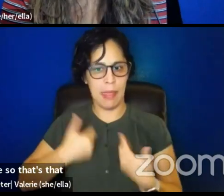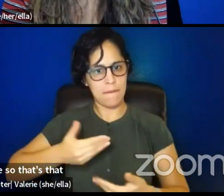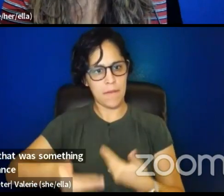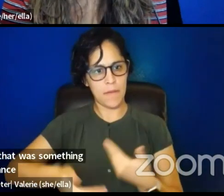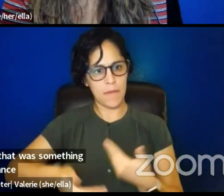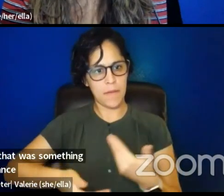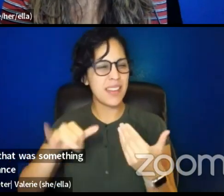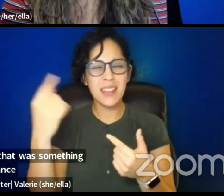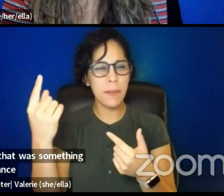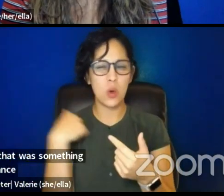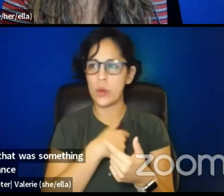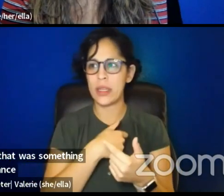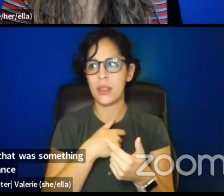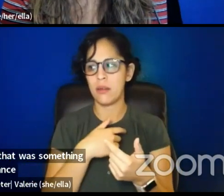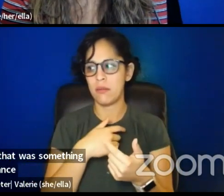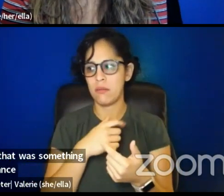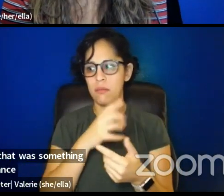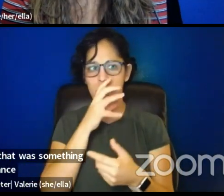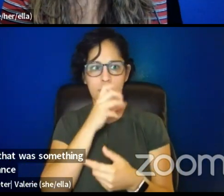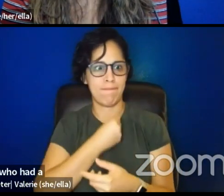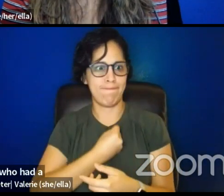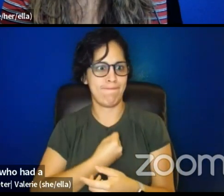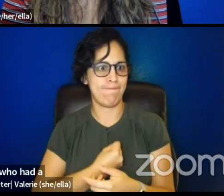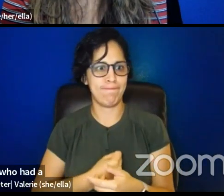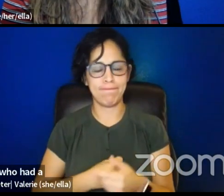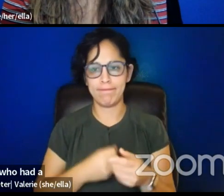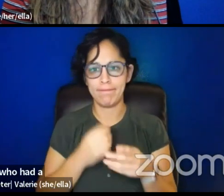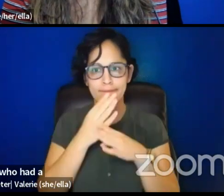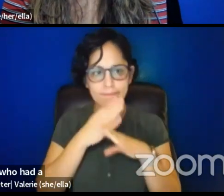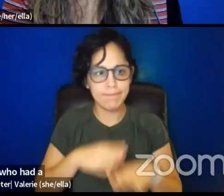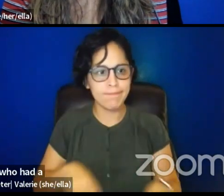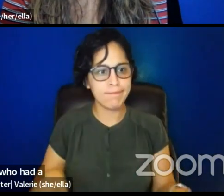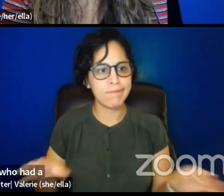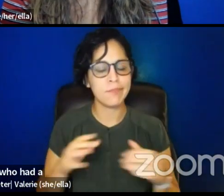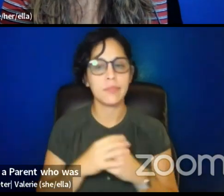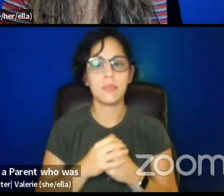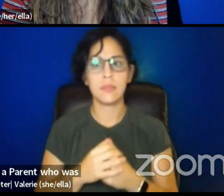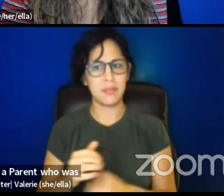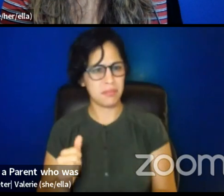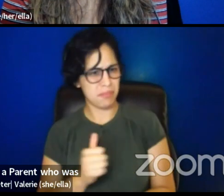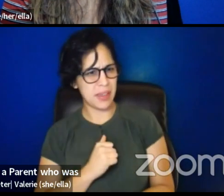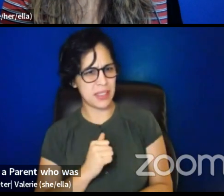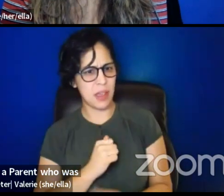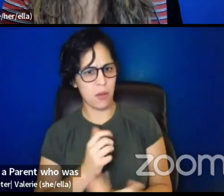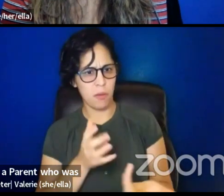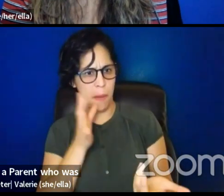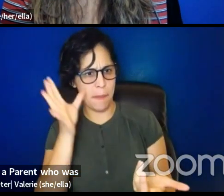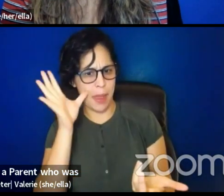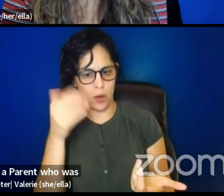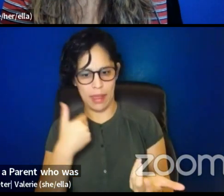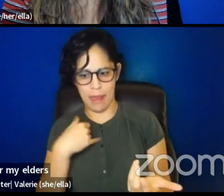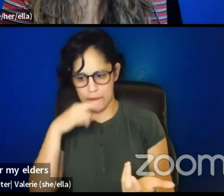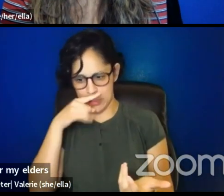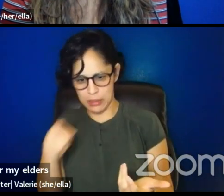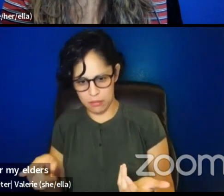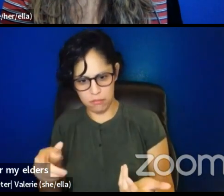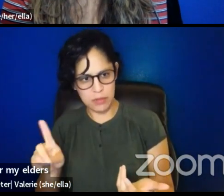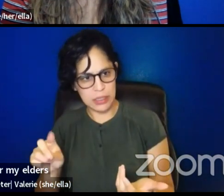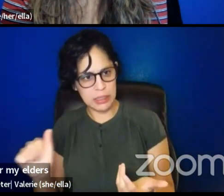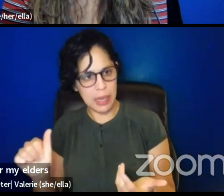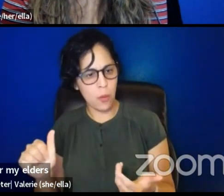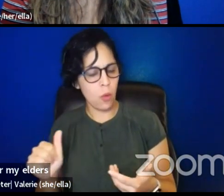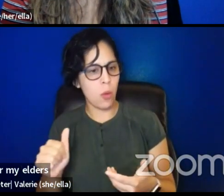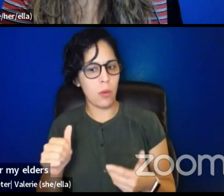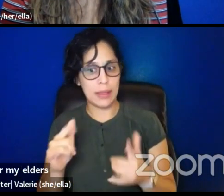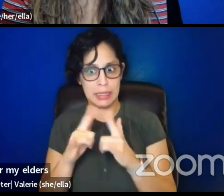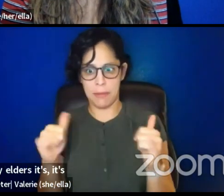the chance to talk about. And as someone who had a parent who was disabled and, and continue to care for my elders, it's, it's again, something